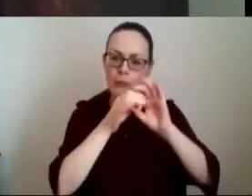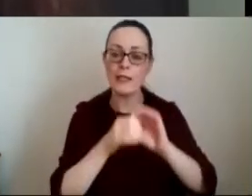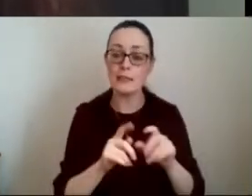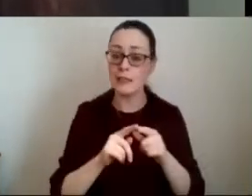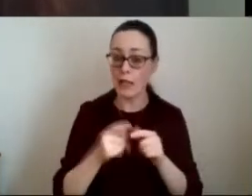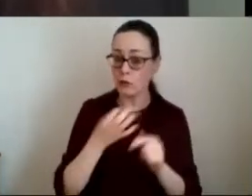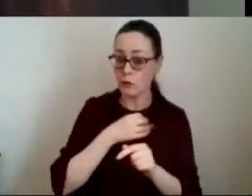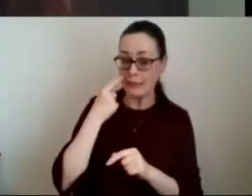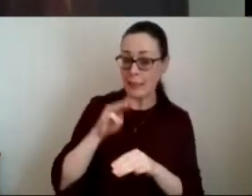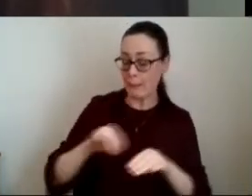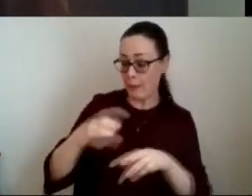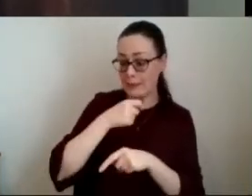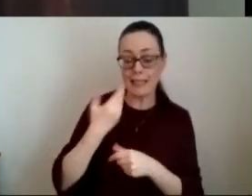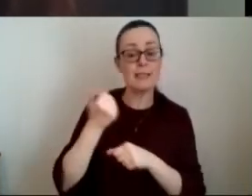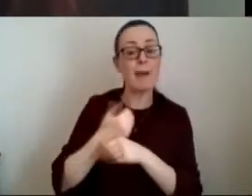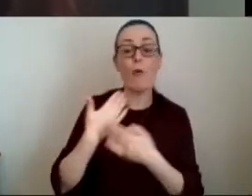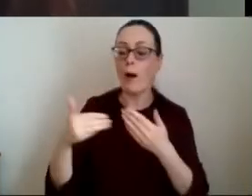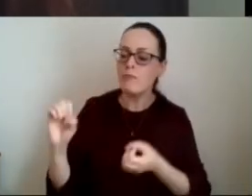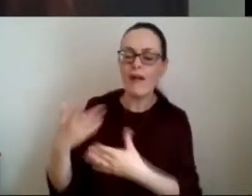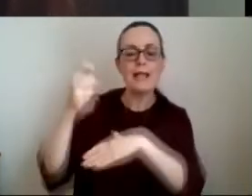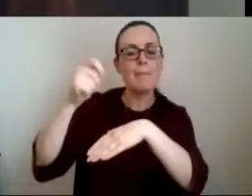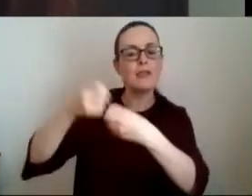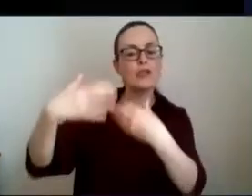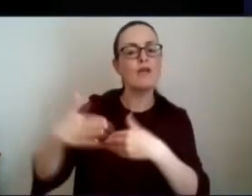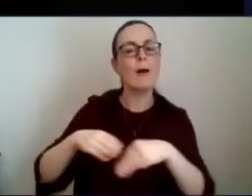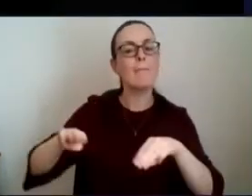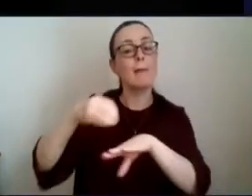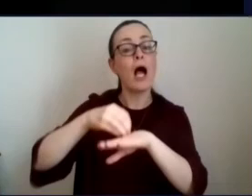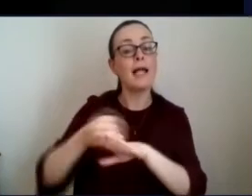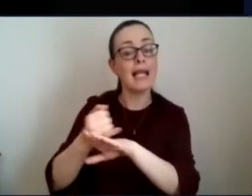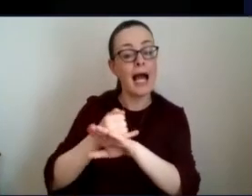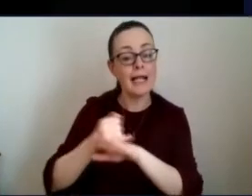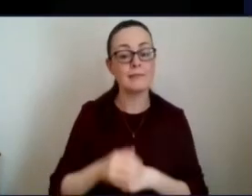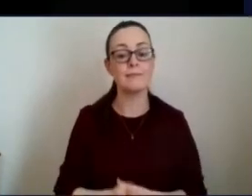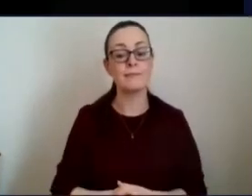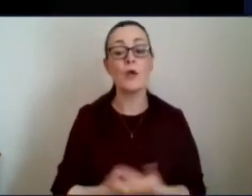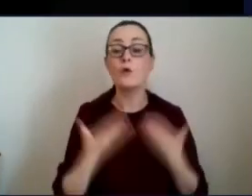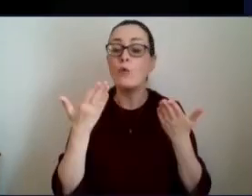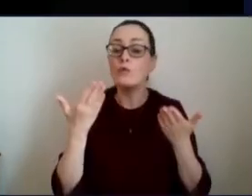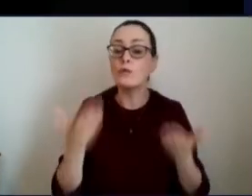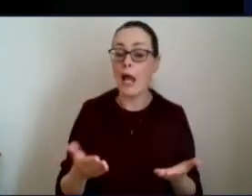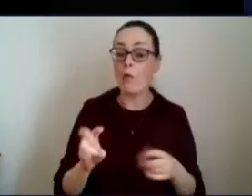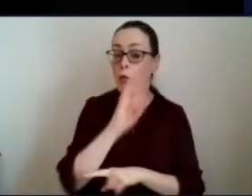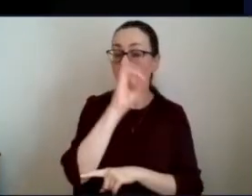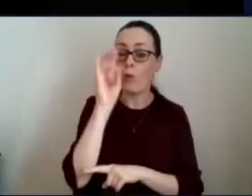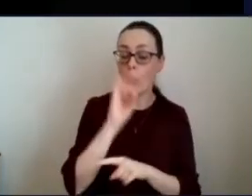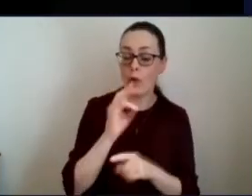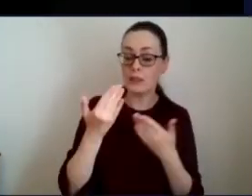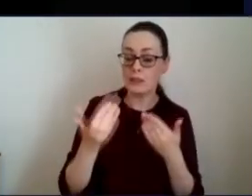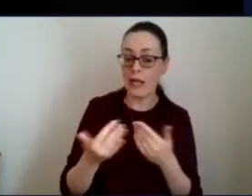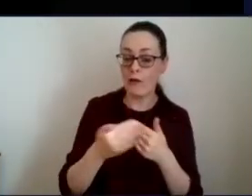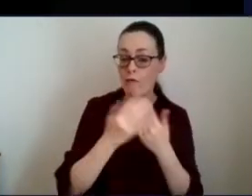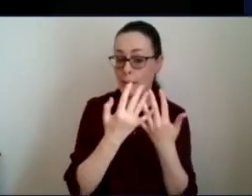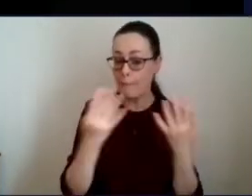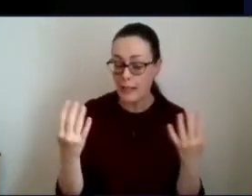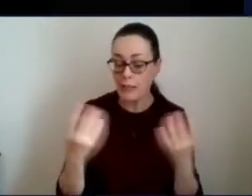outcomes possible for all people on this island so uh now we're going to go into the question section of this panel and just a reminder